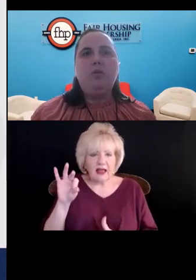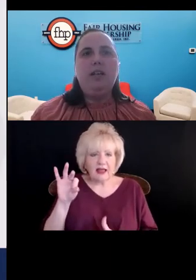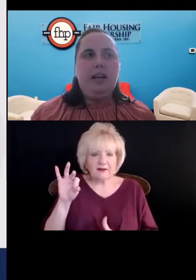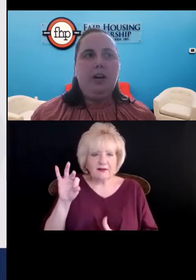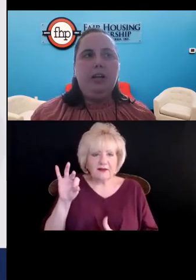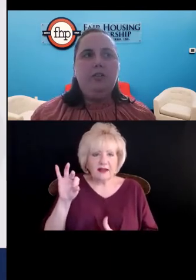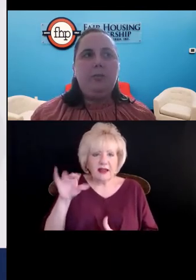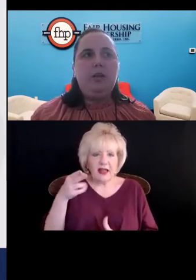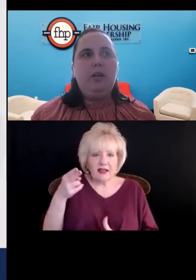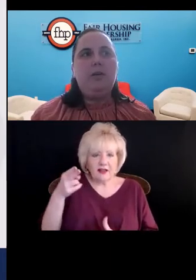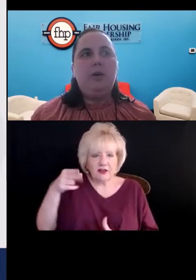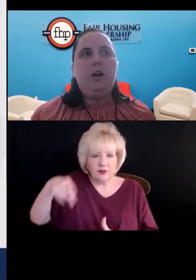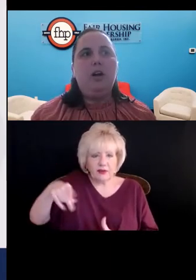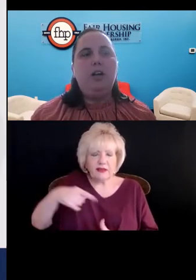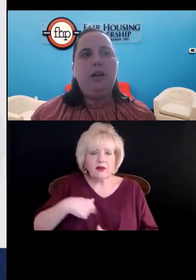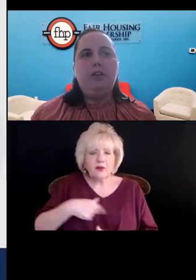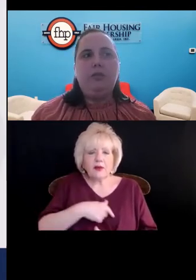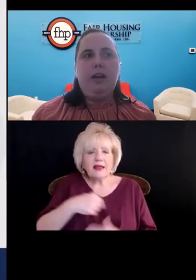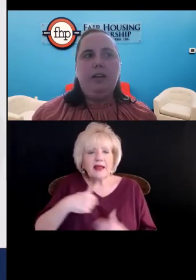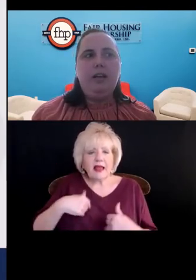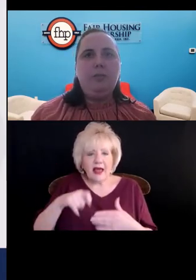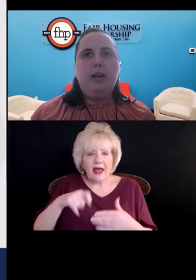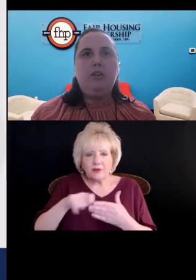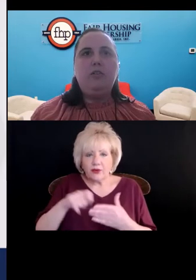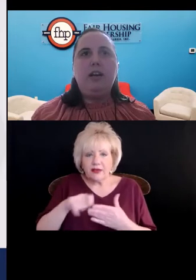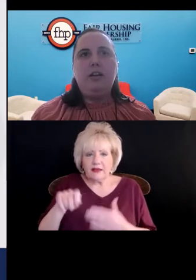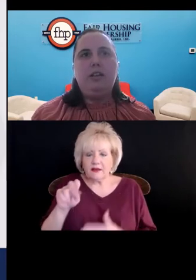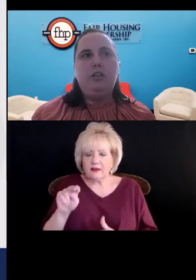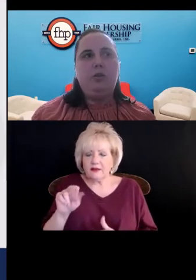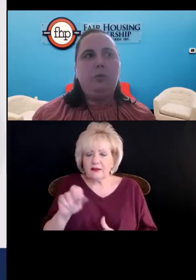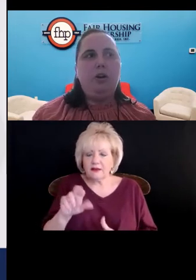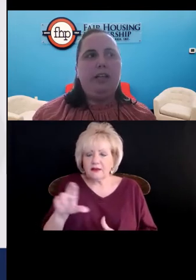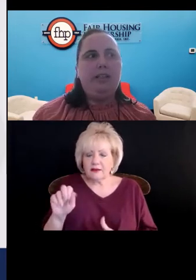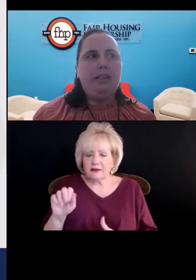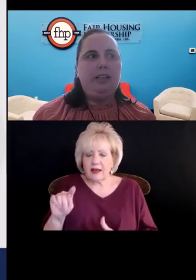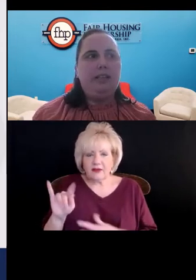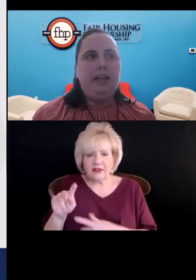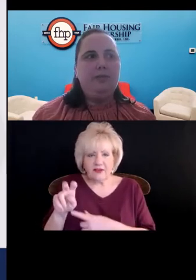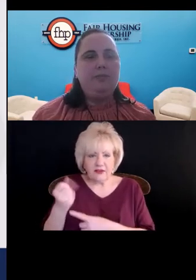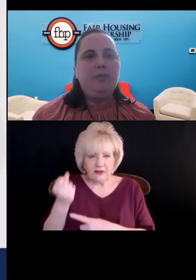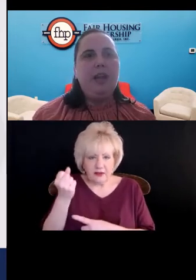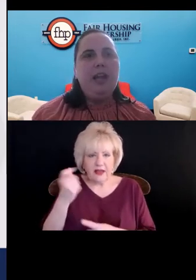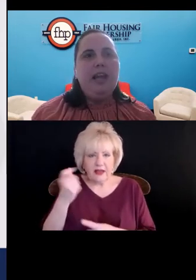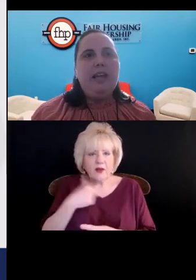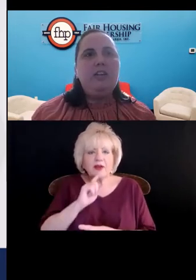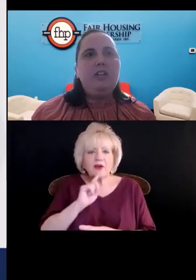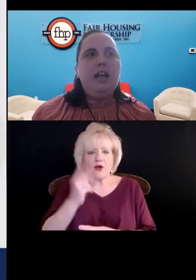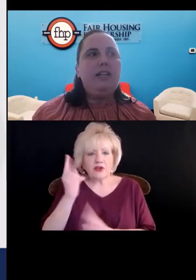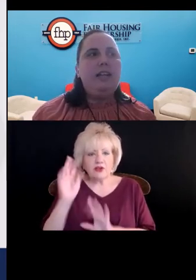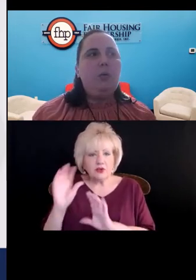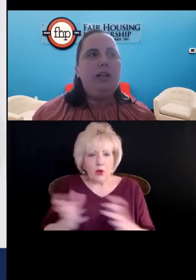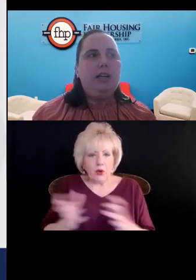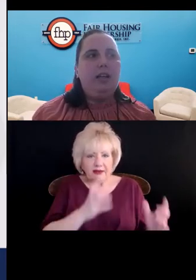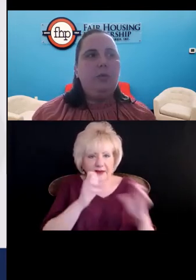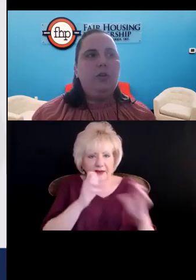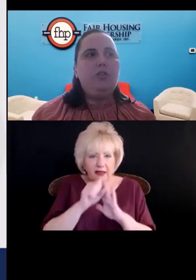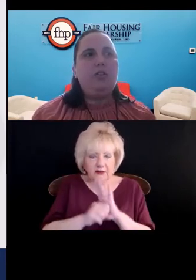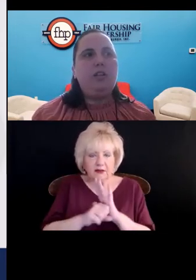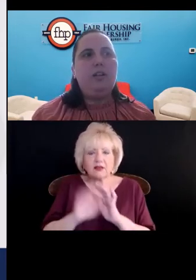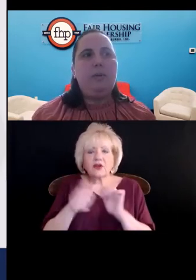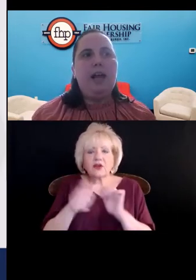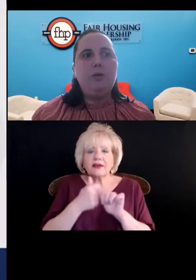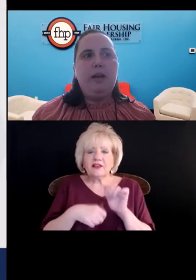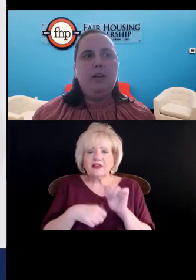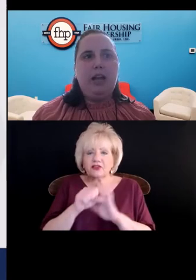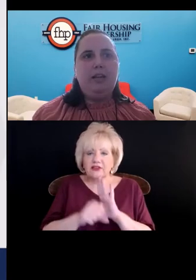reports are written narratives because we are in Pennsylvania and Pennsylvania is a two-party consent state. Each test that we did was